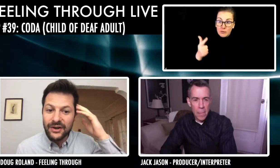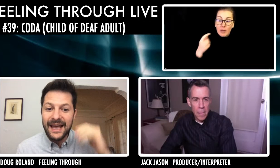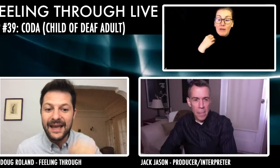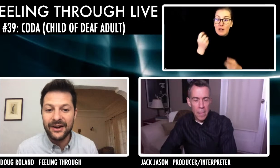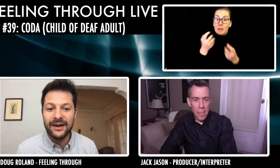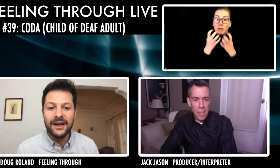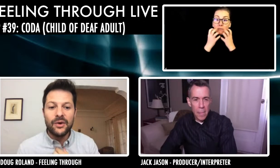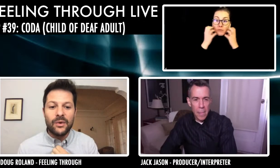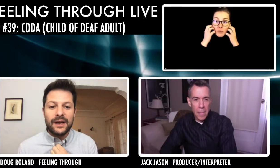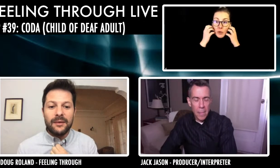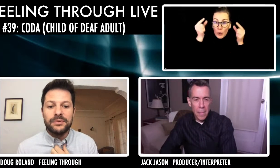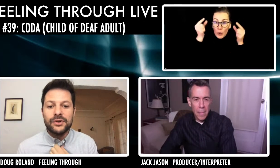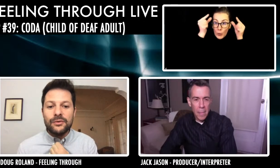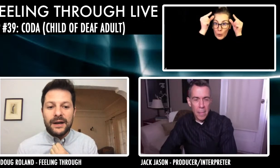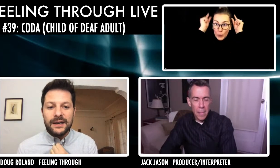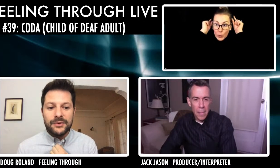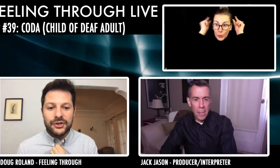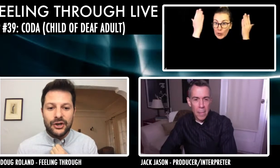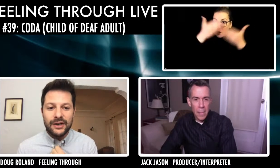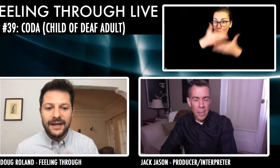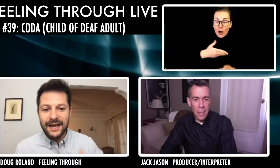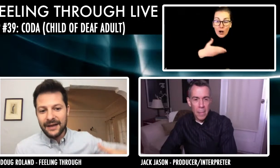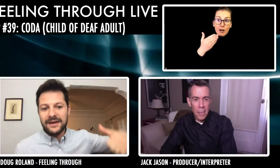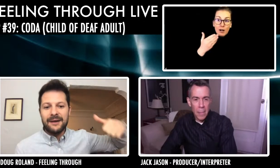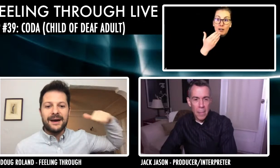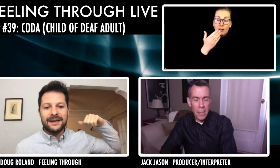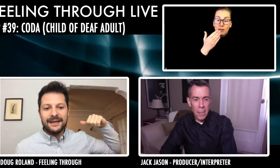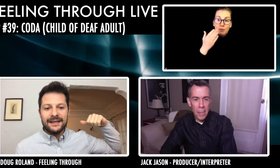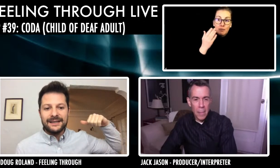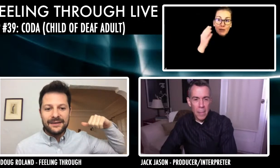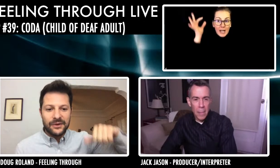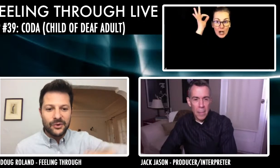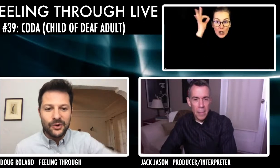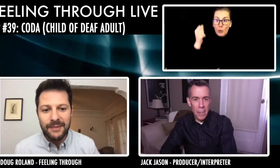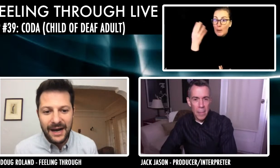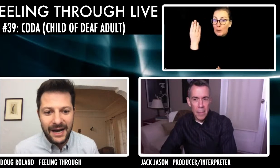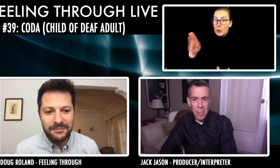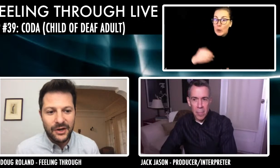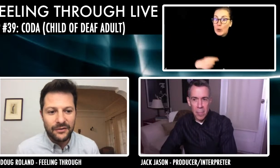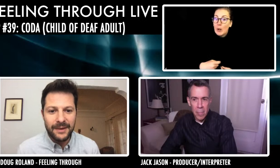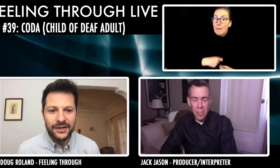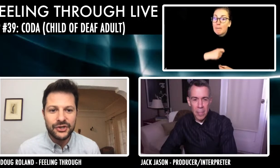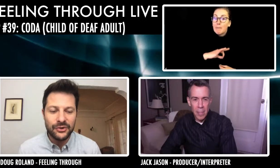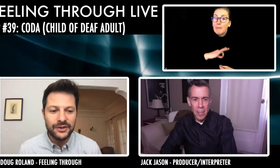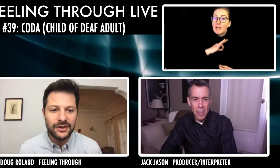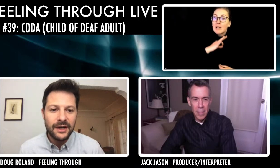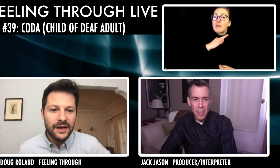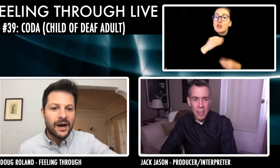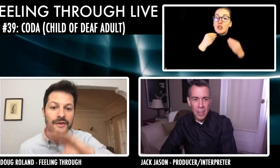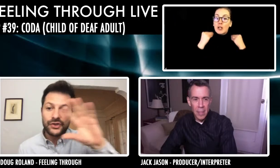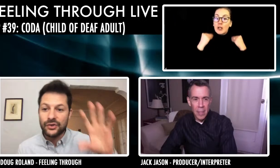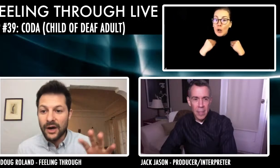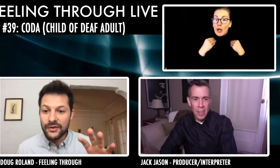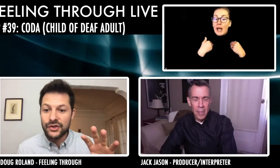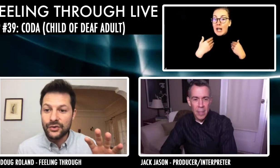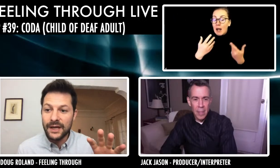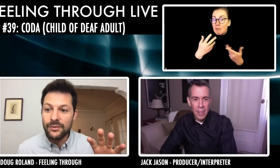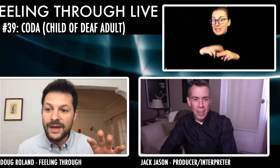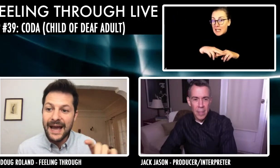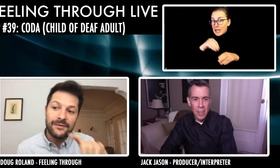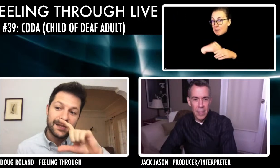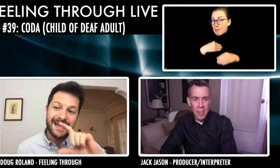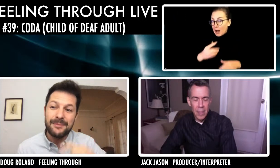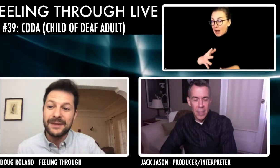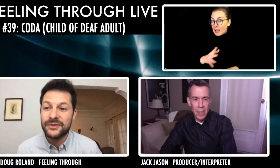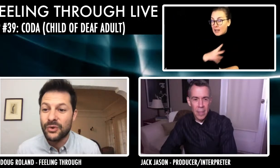short, dark hair, wearing a blue button up shirt. And I've got my living room behind me over my shoulder. On the screen